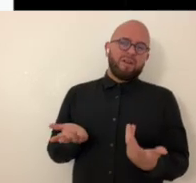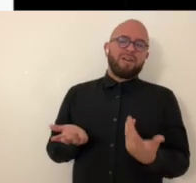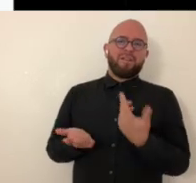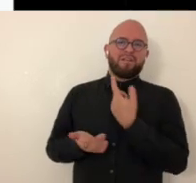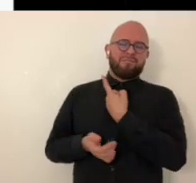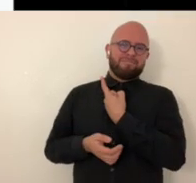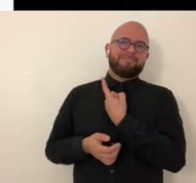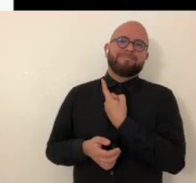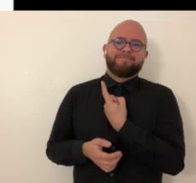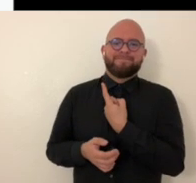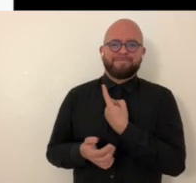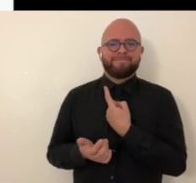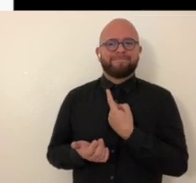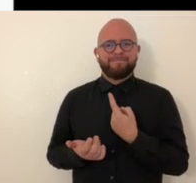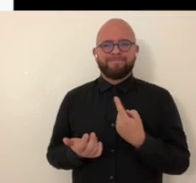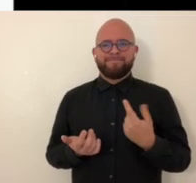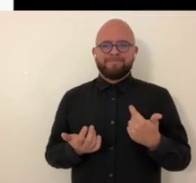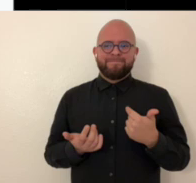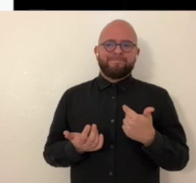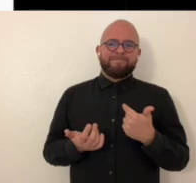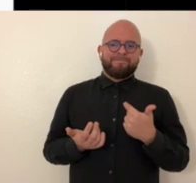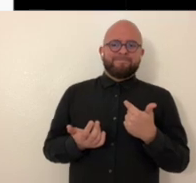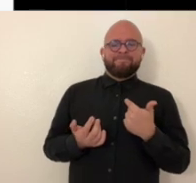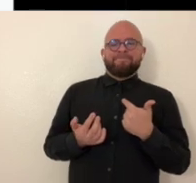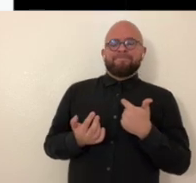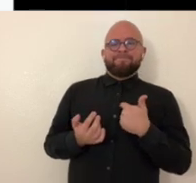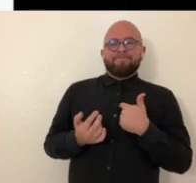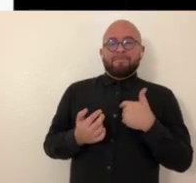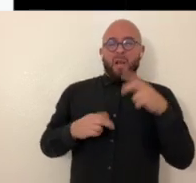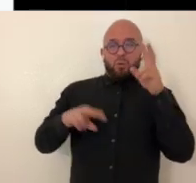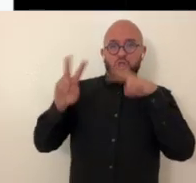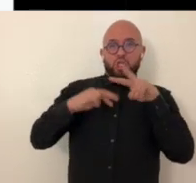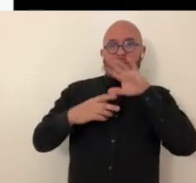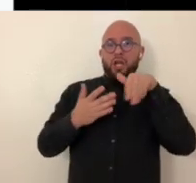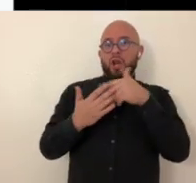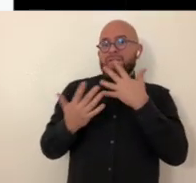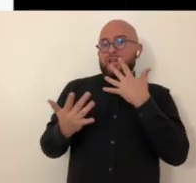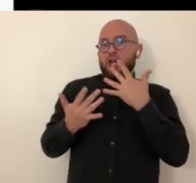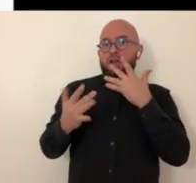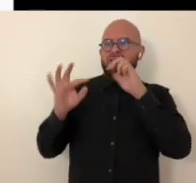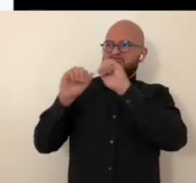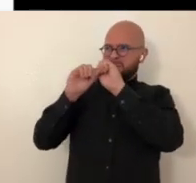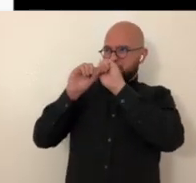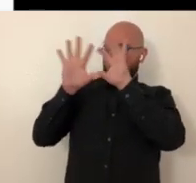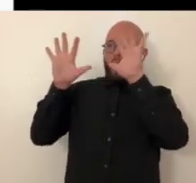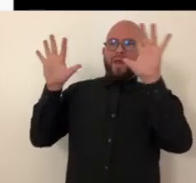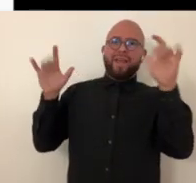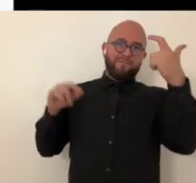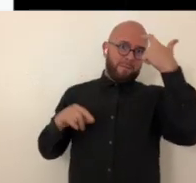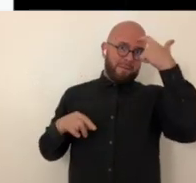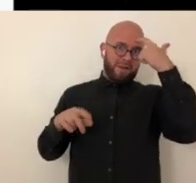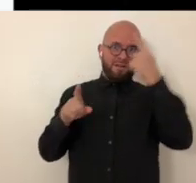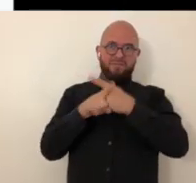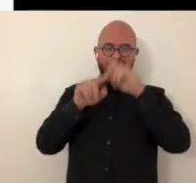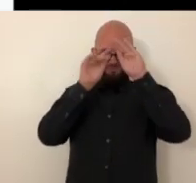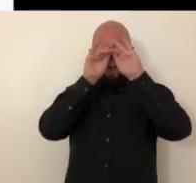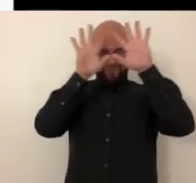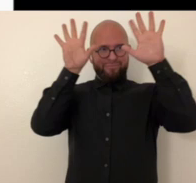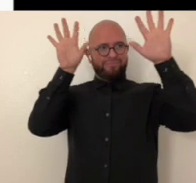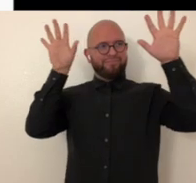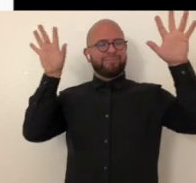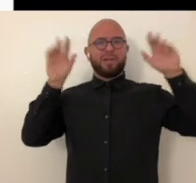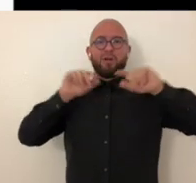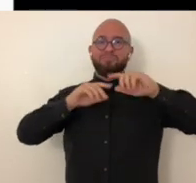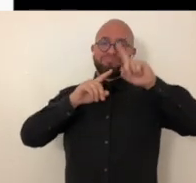so this was a self-portrait i did um i kind of there i was kind of trying to look at all these colors kind of